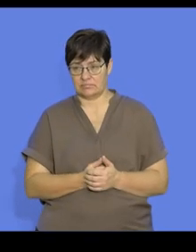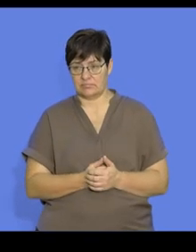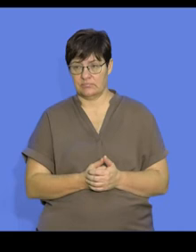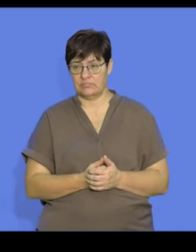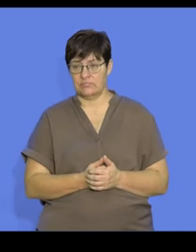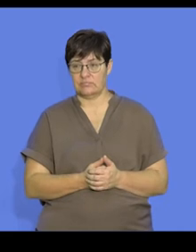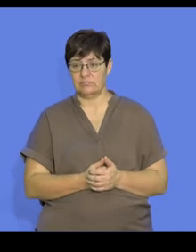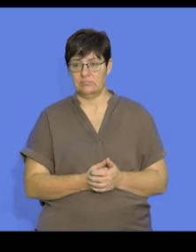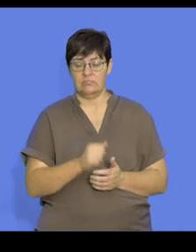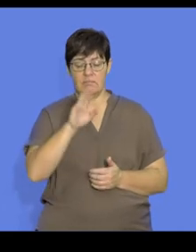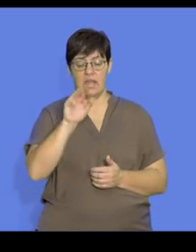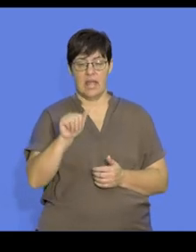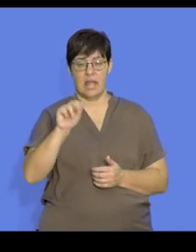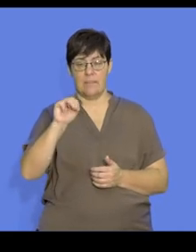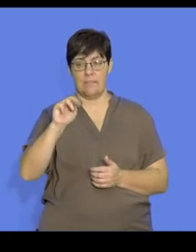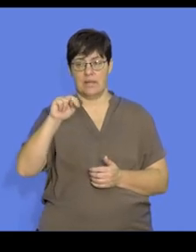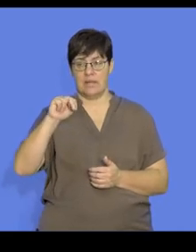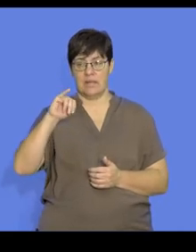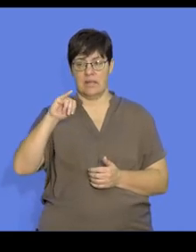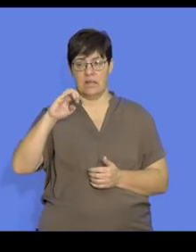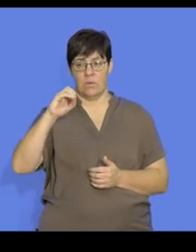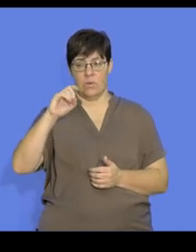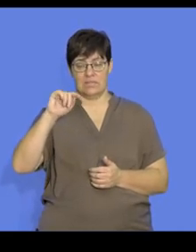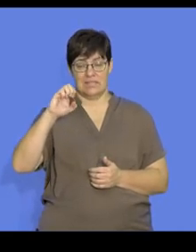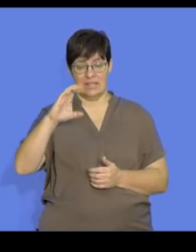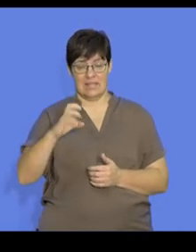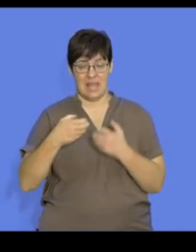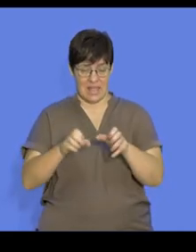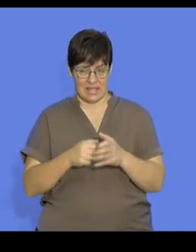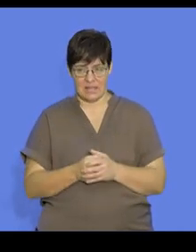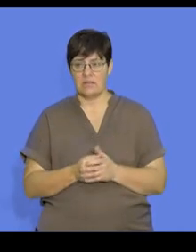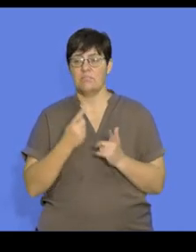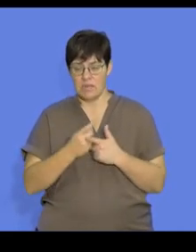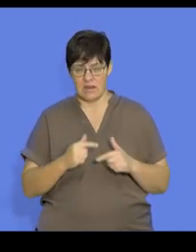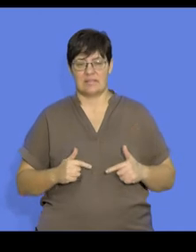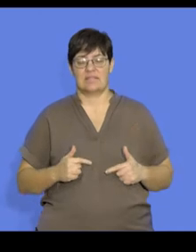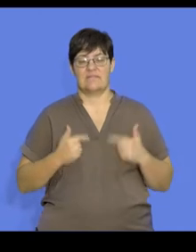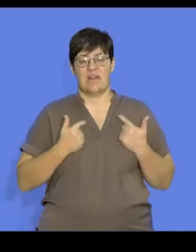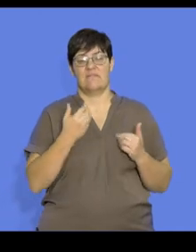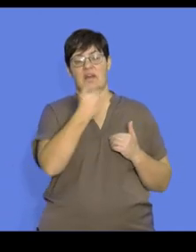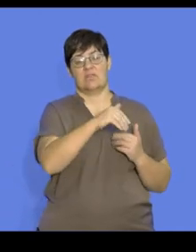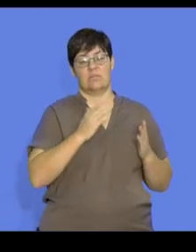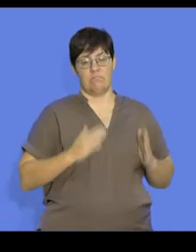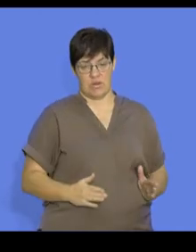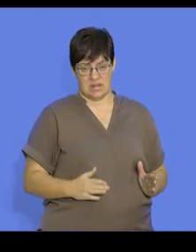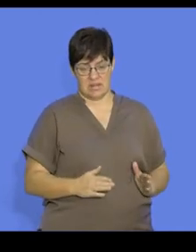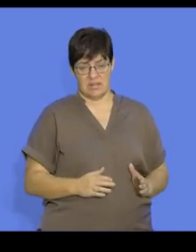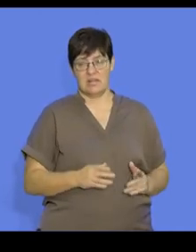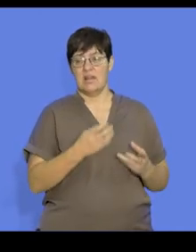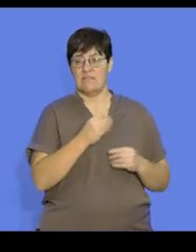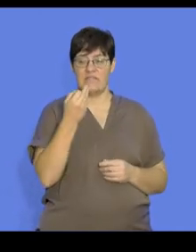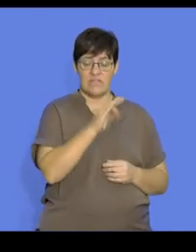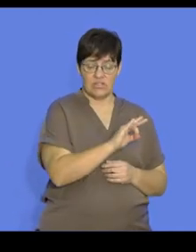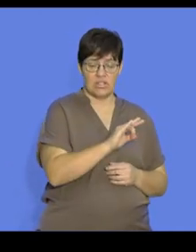It's important that we understand that the amniotic egg is a significant structural adaptation for surviving outside the body.